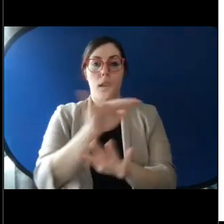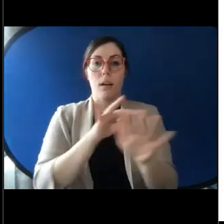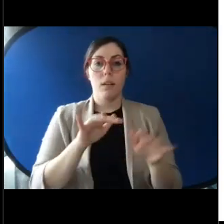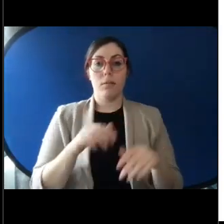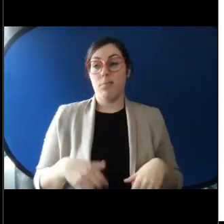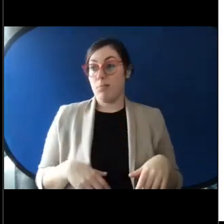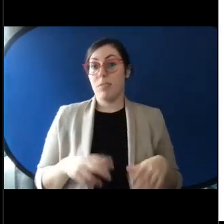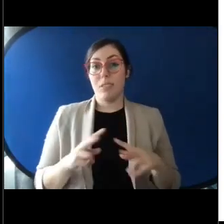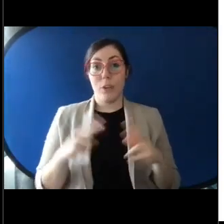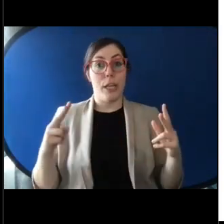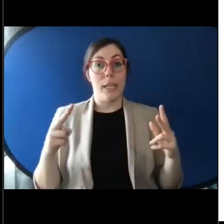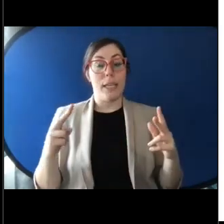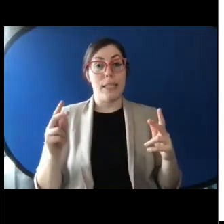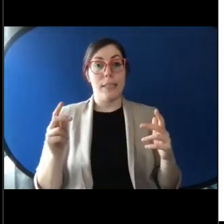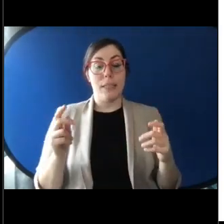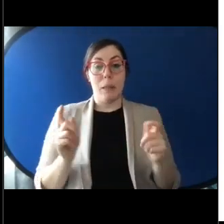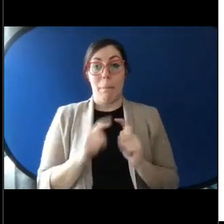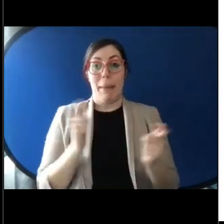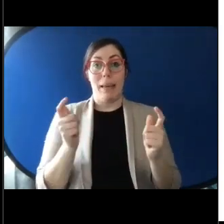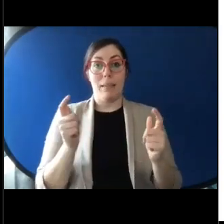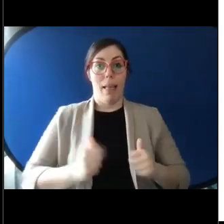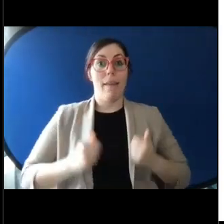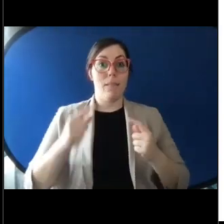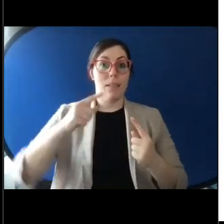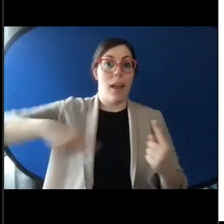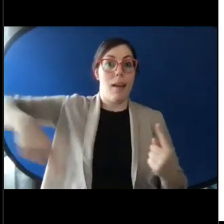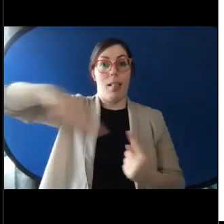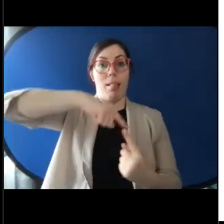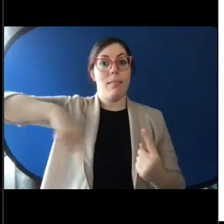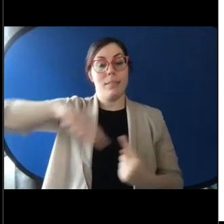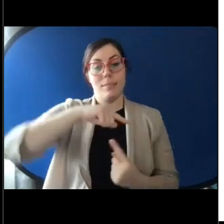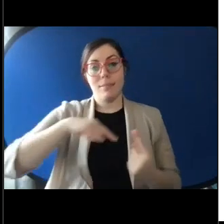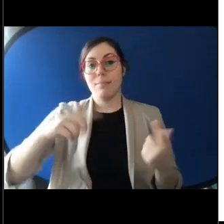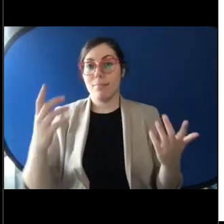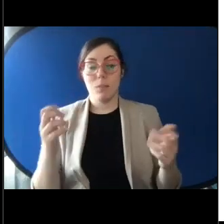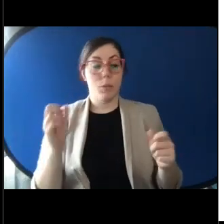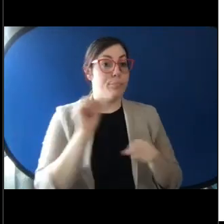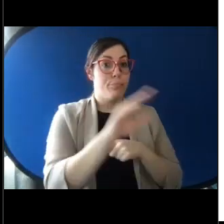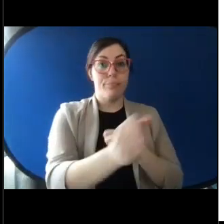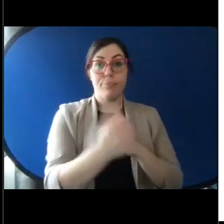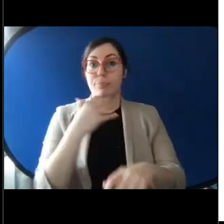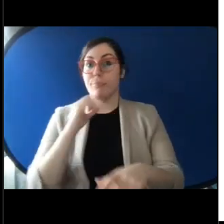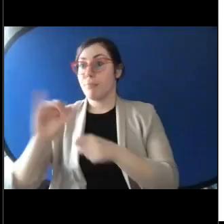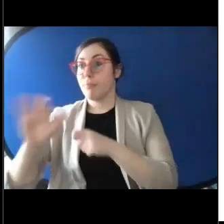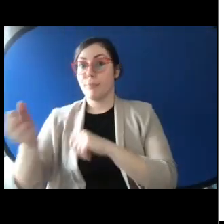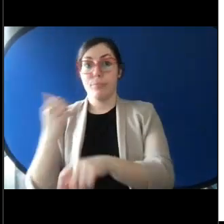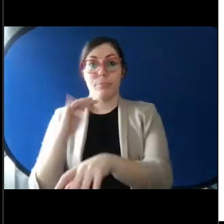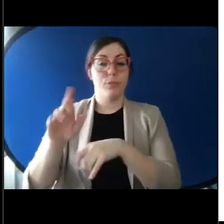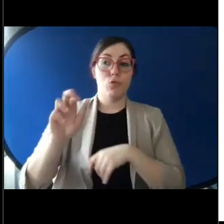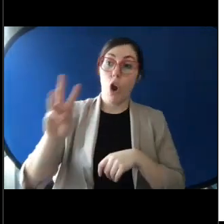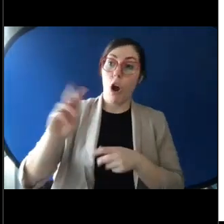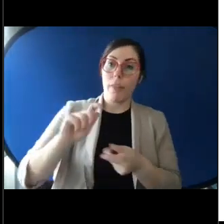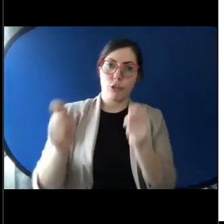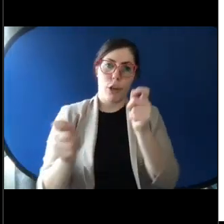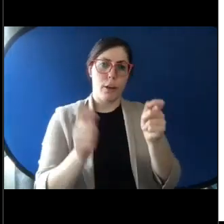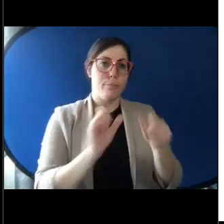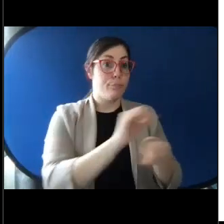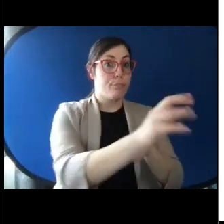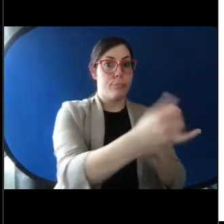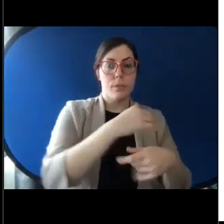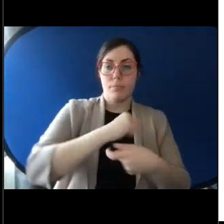very tumultuous life as it goes through its life cycle of being raw data and then products and derived products and etc.